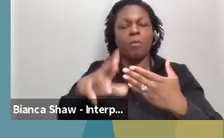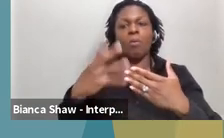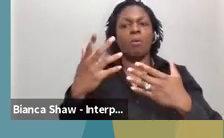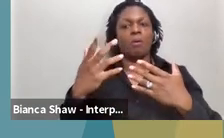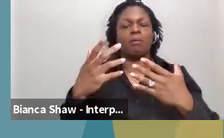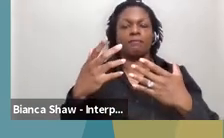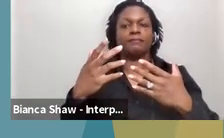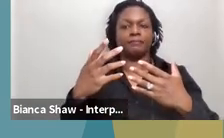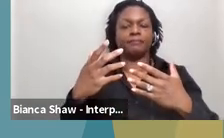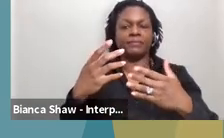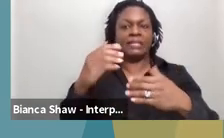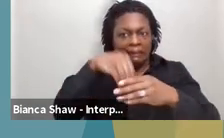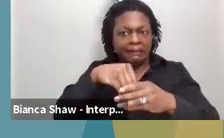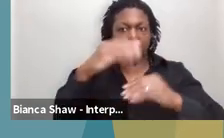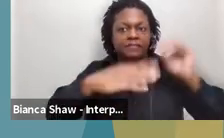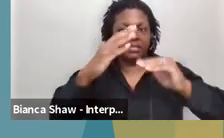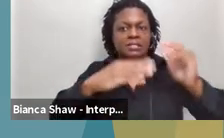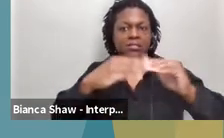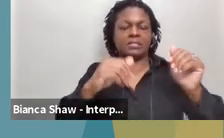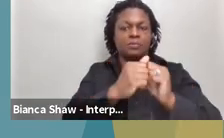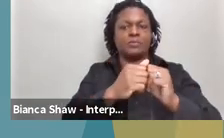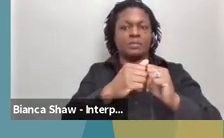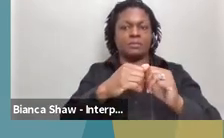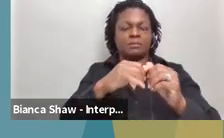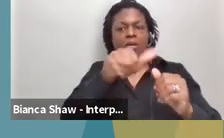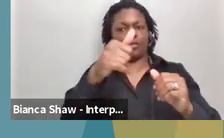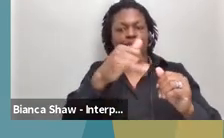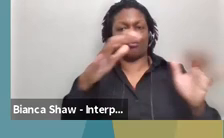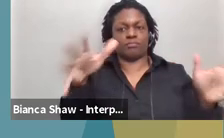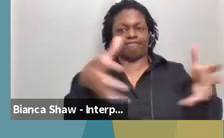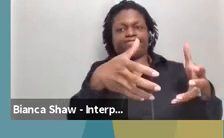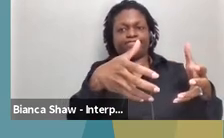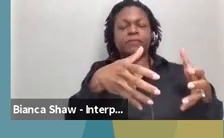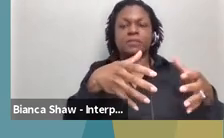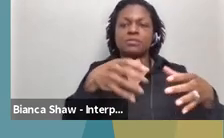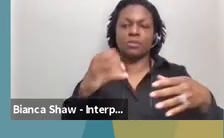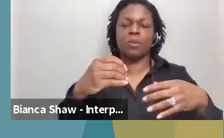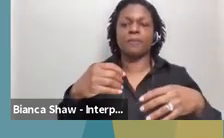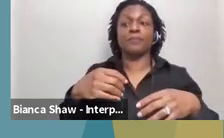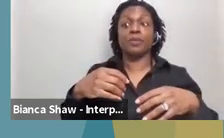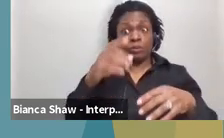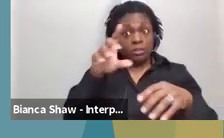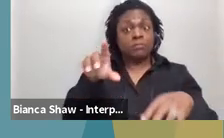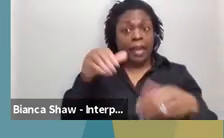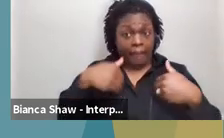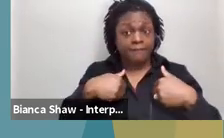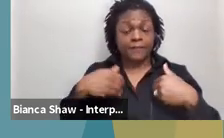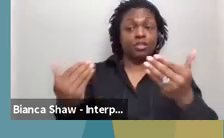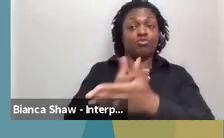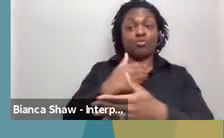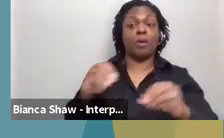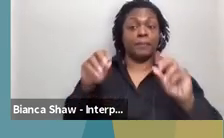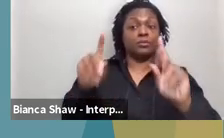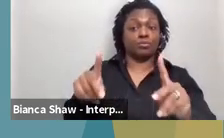Um, we do currently have, um, our new opportunities waiver, uh, which is up for